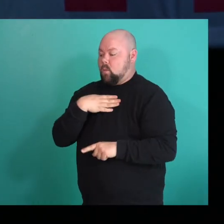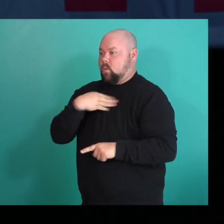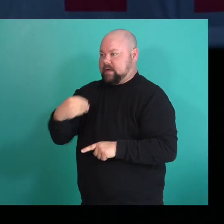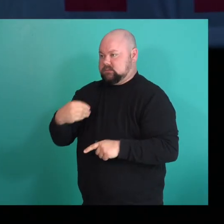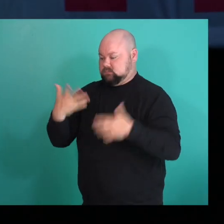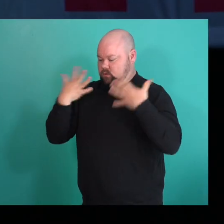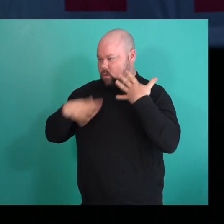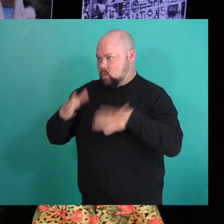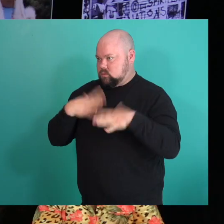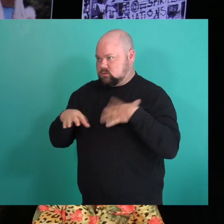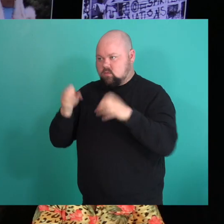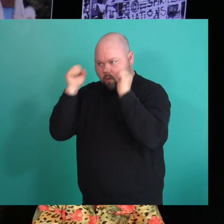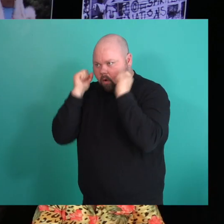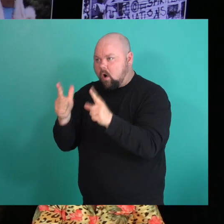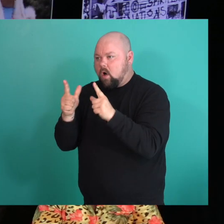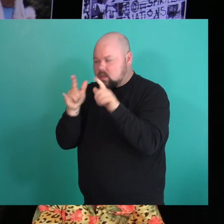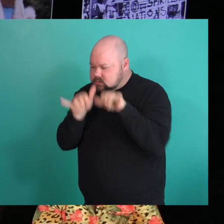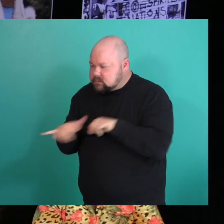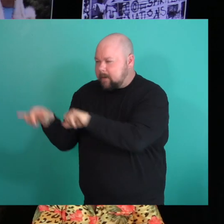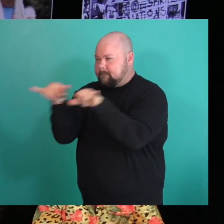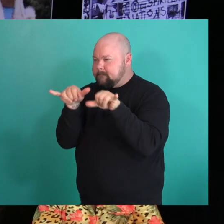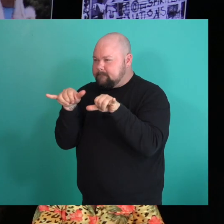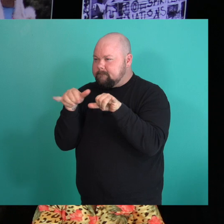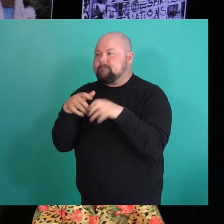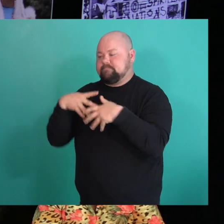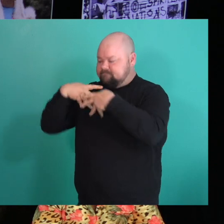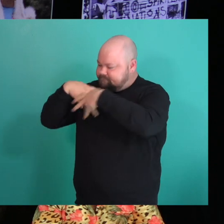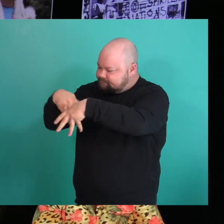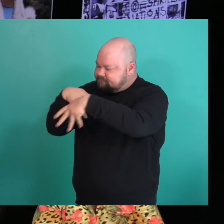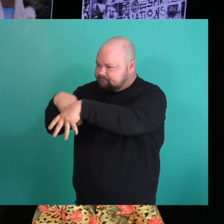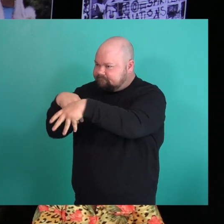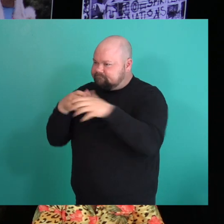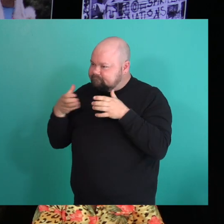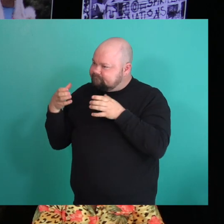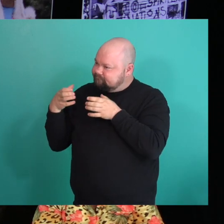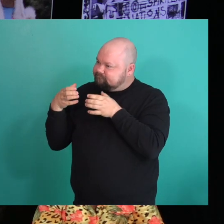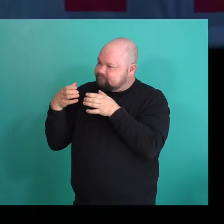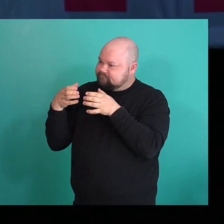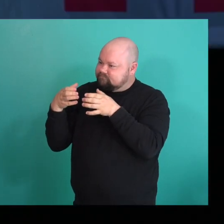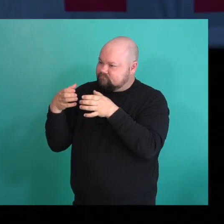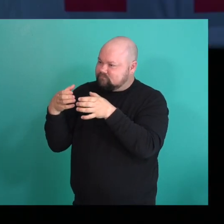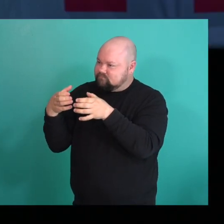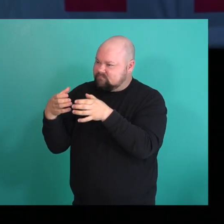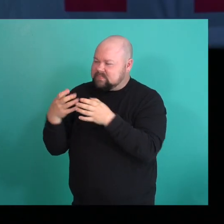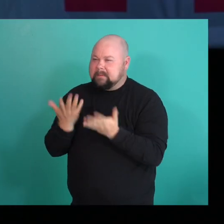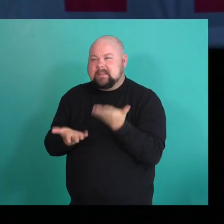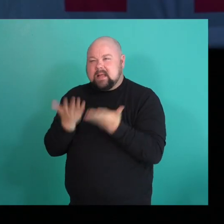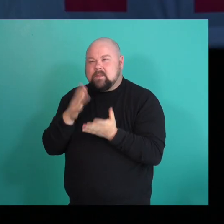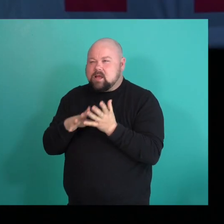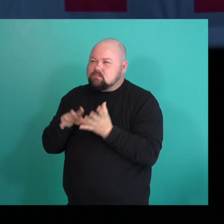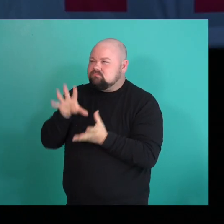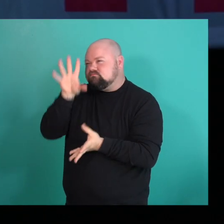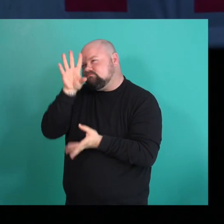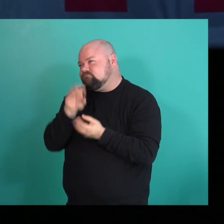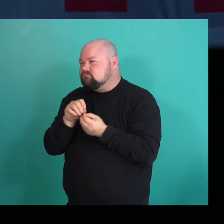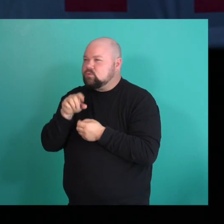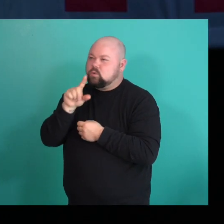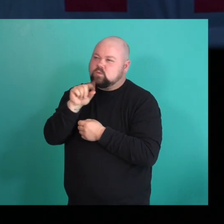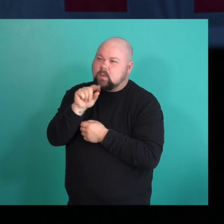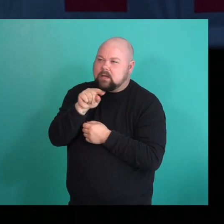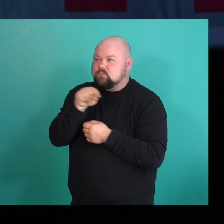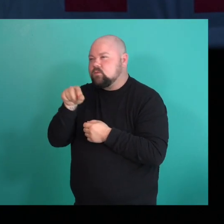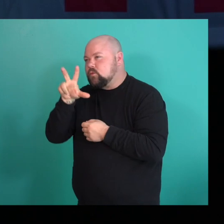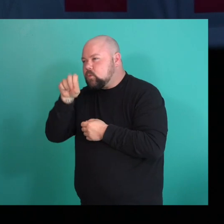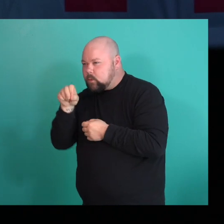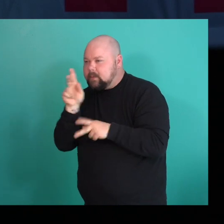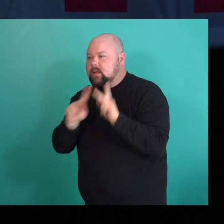remember us walking down that walking down the street and there at that point, there were a lot of us, probably 20, 30 people all in